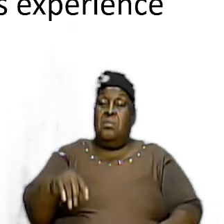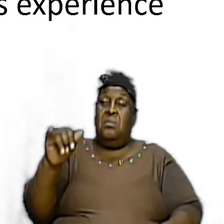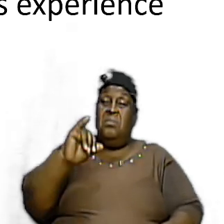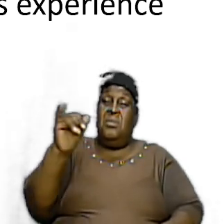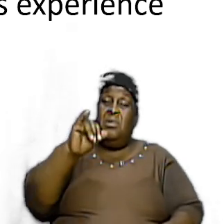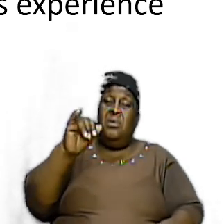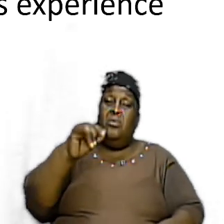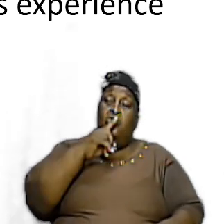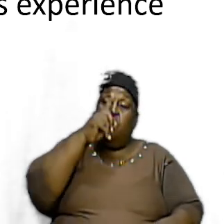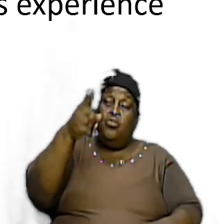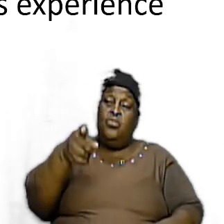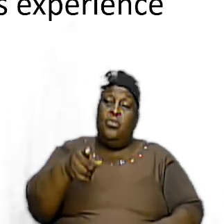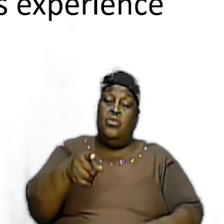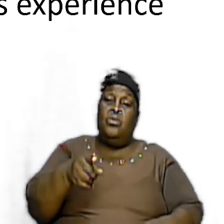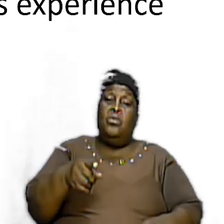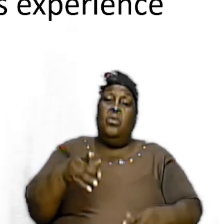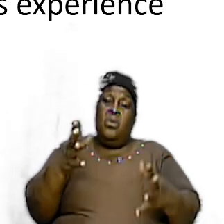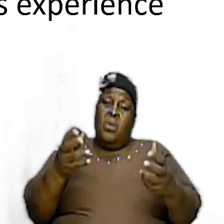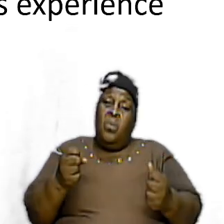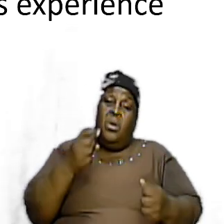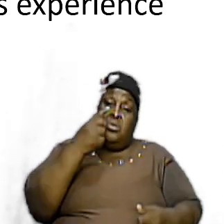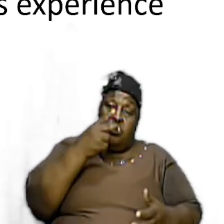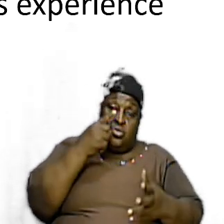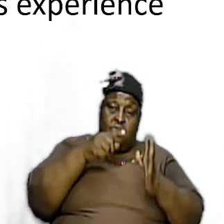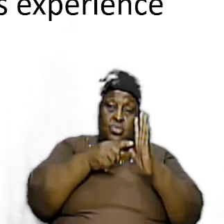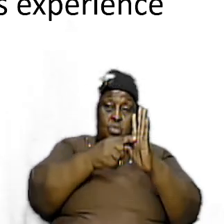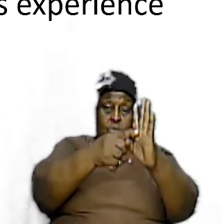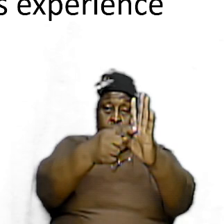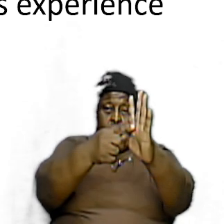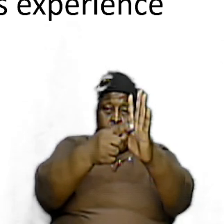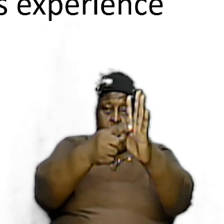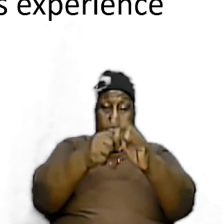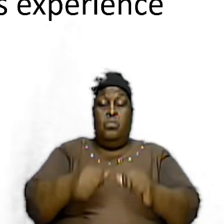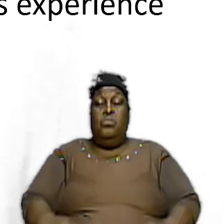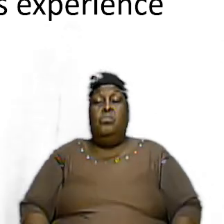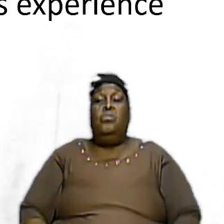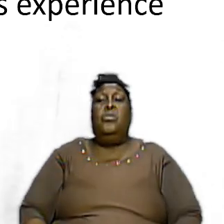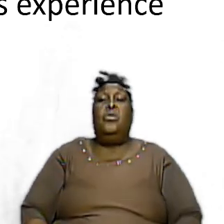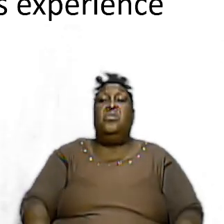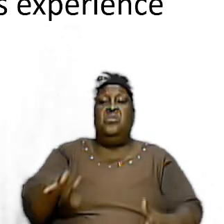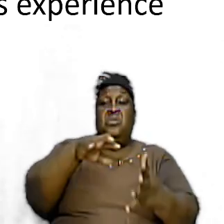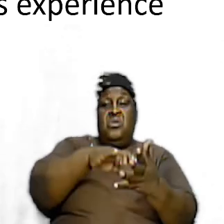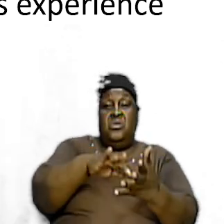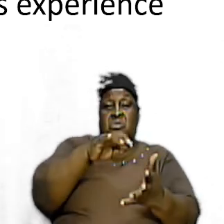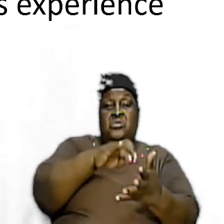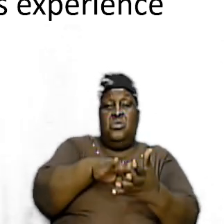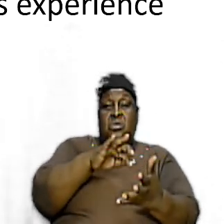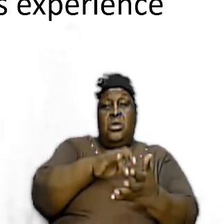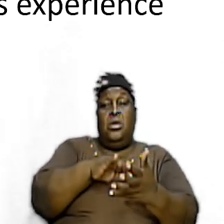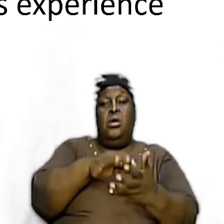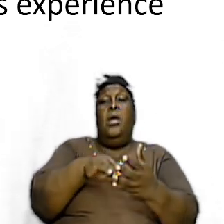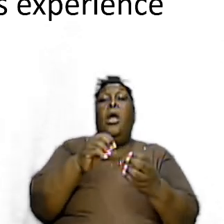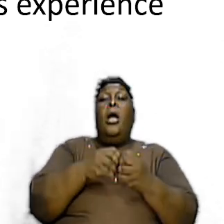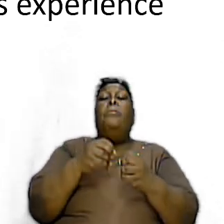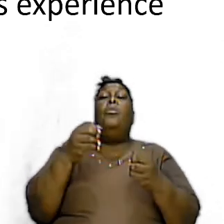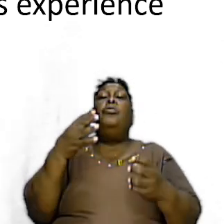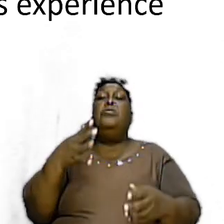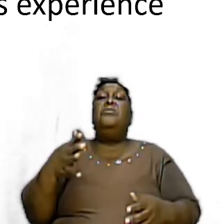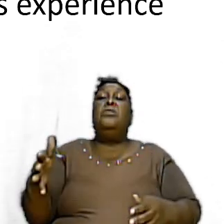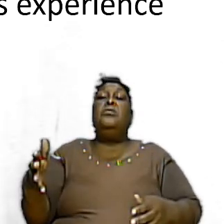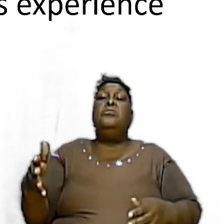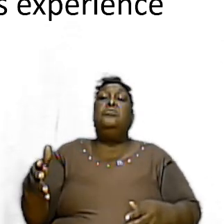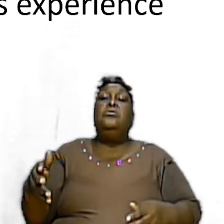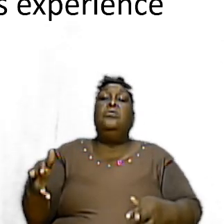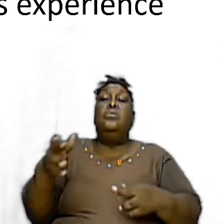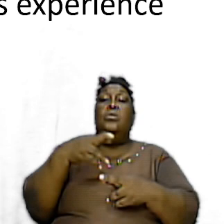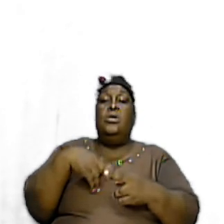that I want to bring out before we go further into looking at other things relating to the